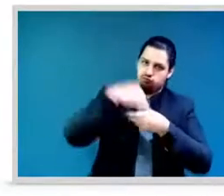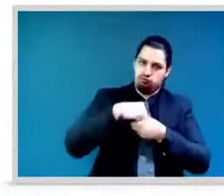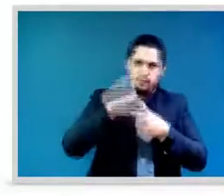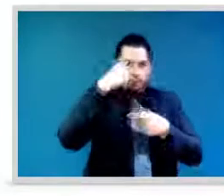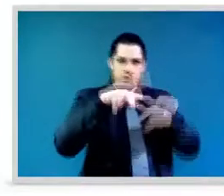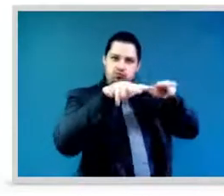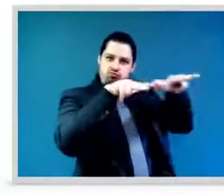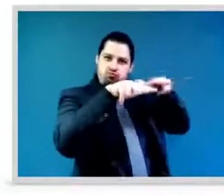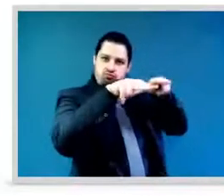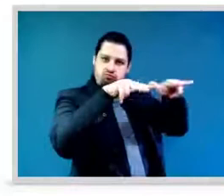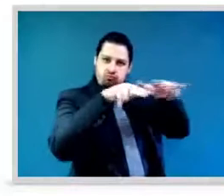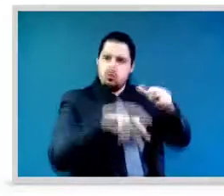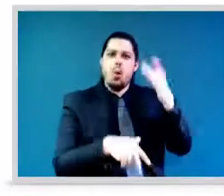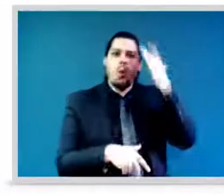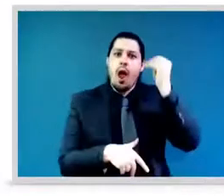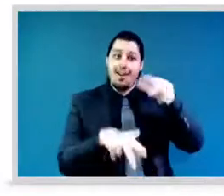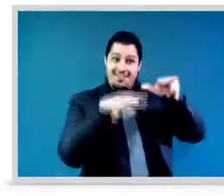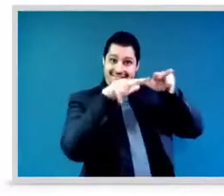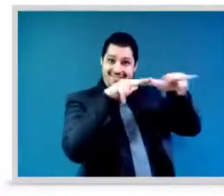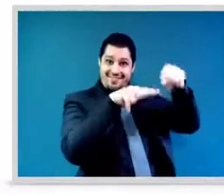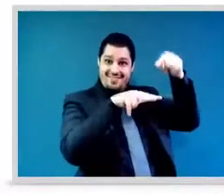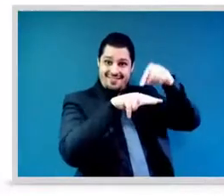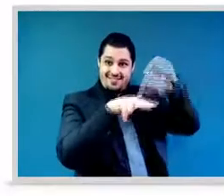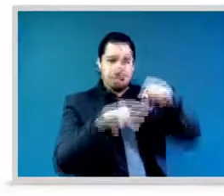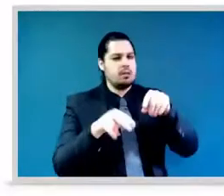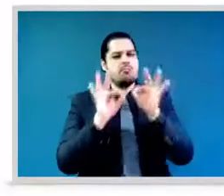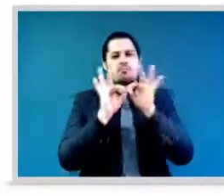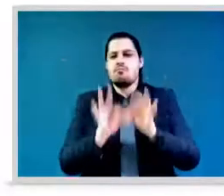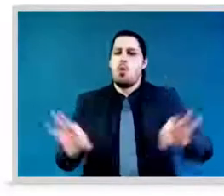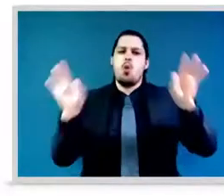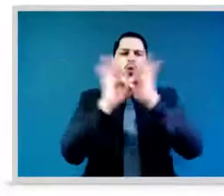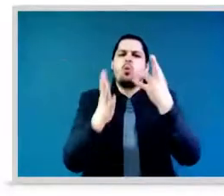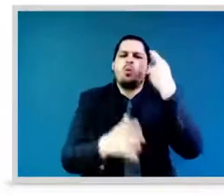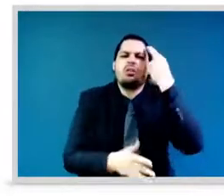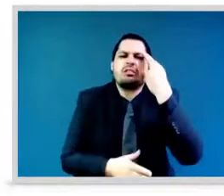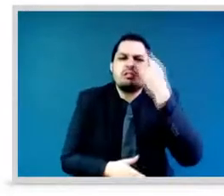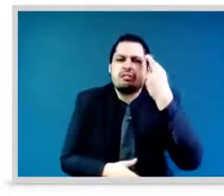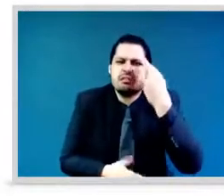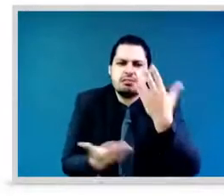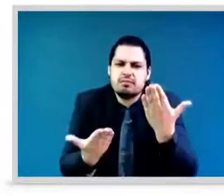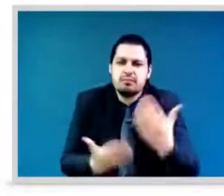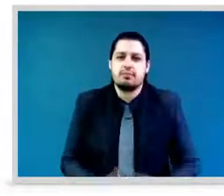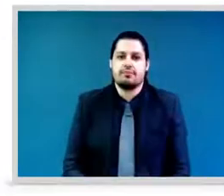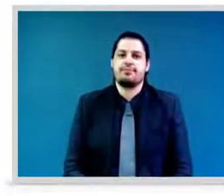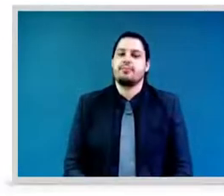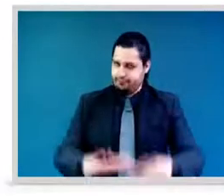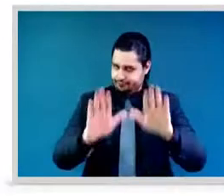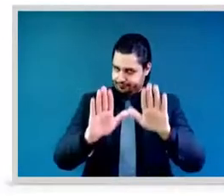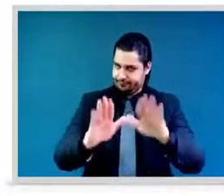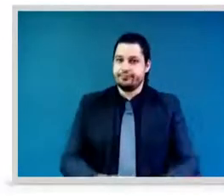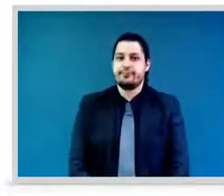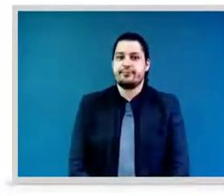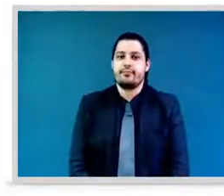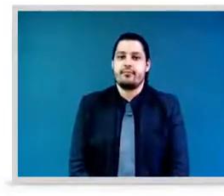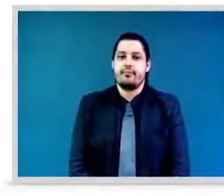is not quite what it should be when some of those whose